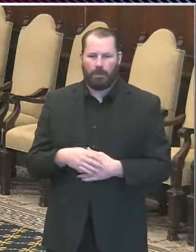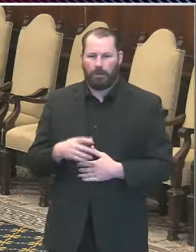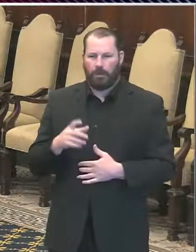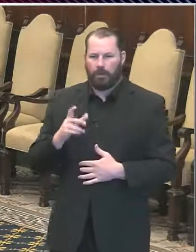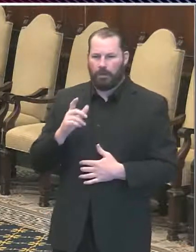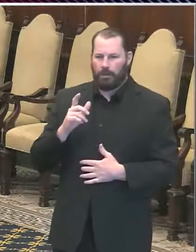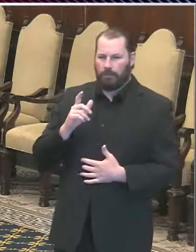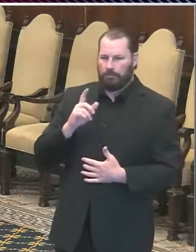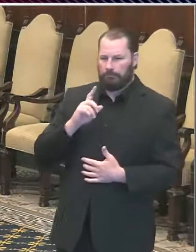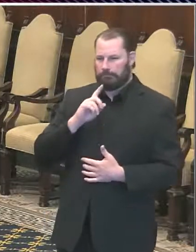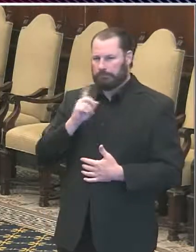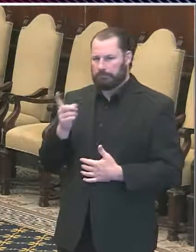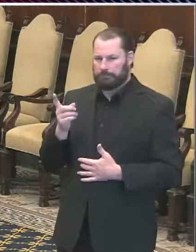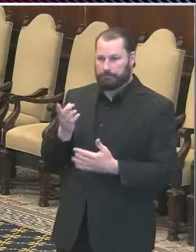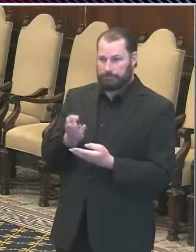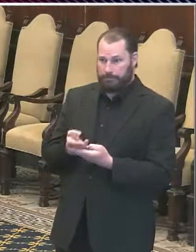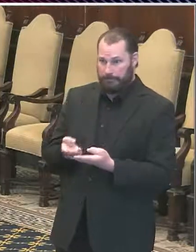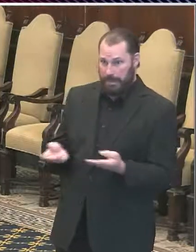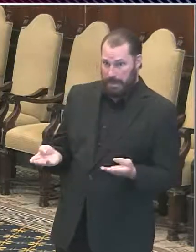it's a combination.